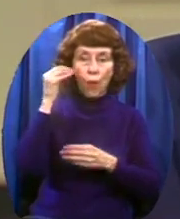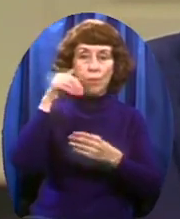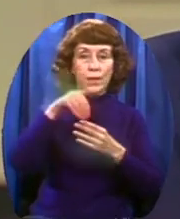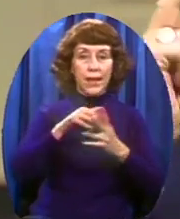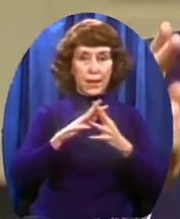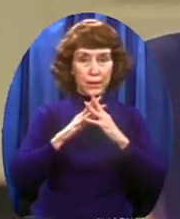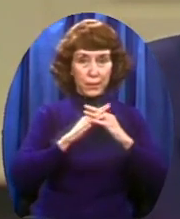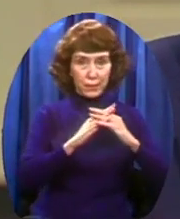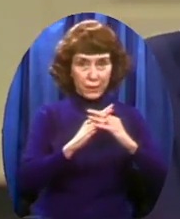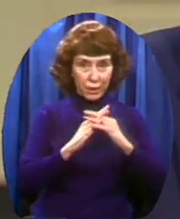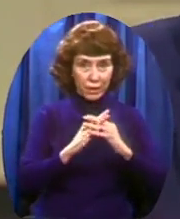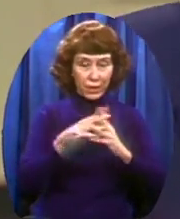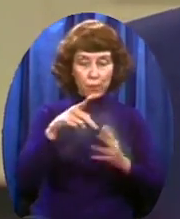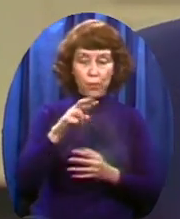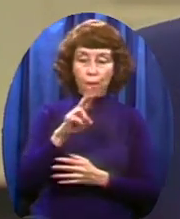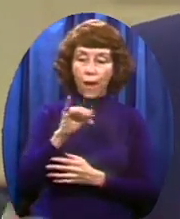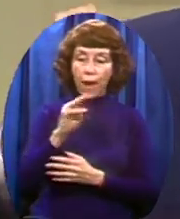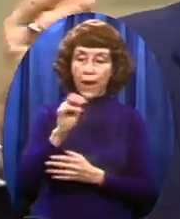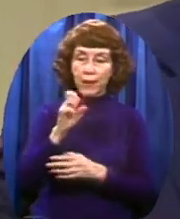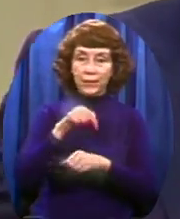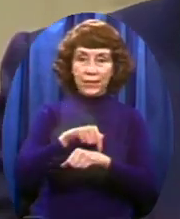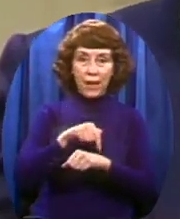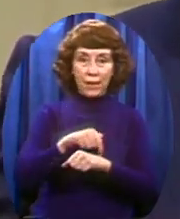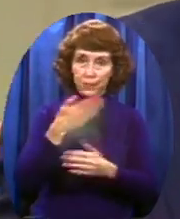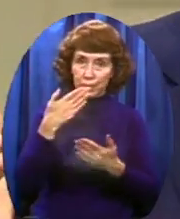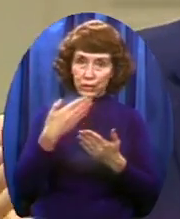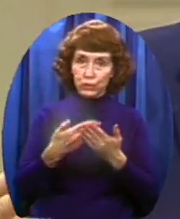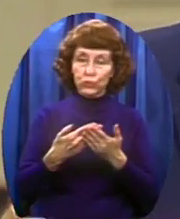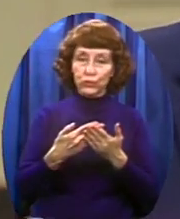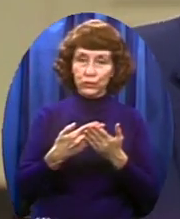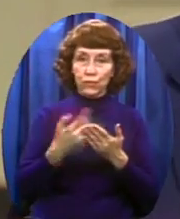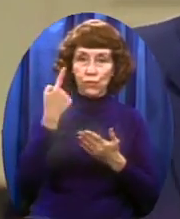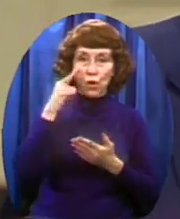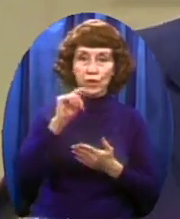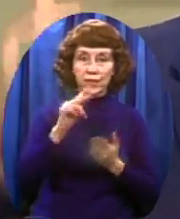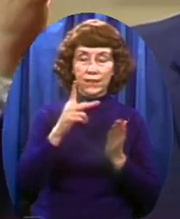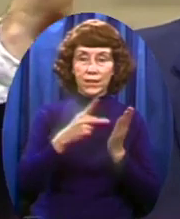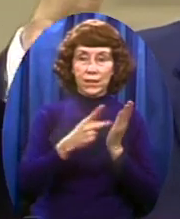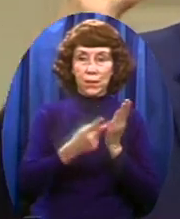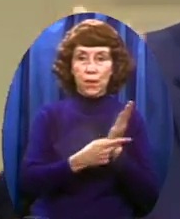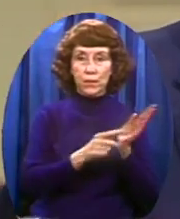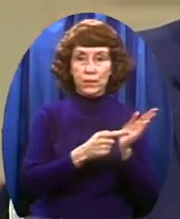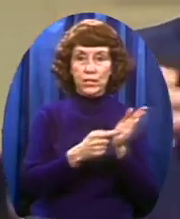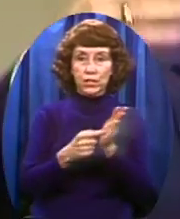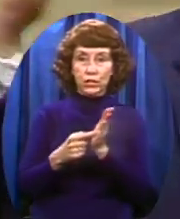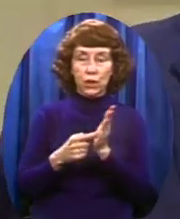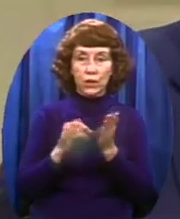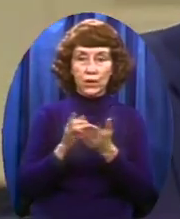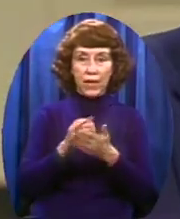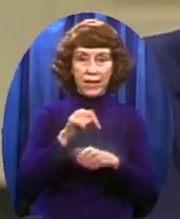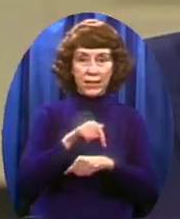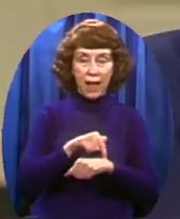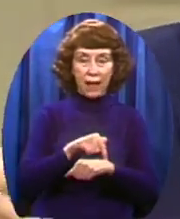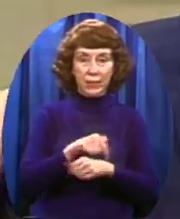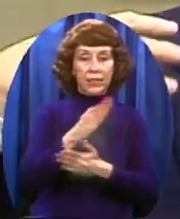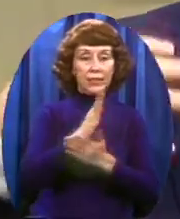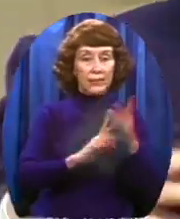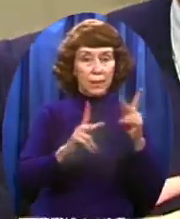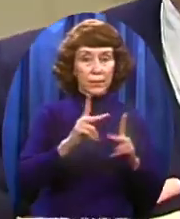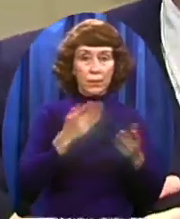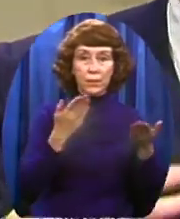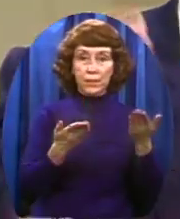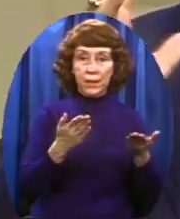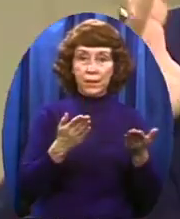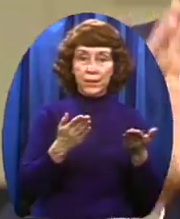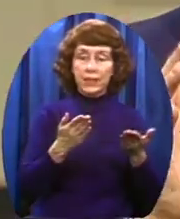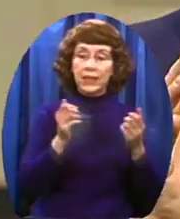twenty dollars It will be doubled What about twenty-five dollars? That becomes fifty dollars Some could give one hundred dollars That becomes two hundred dollars I am